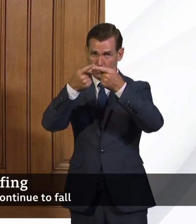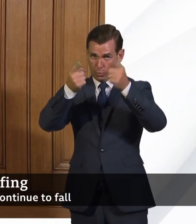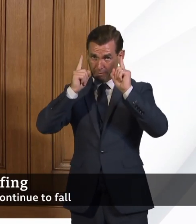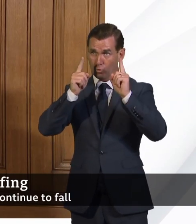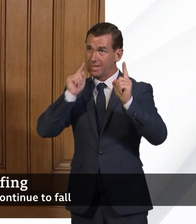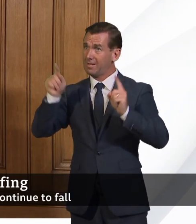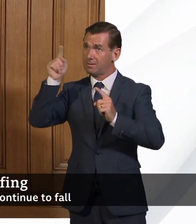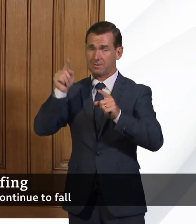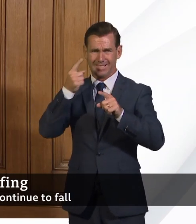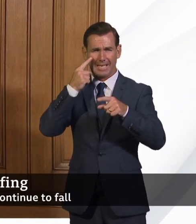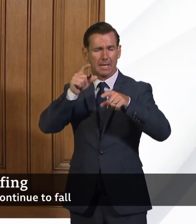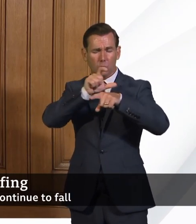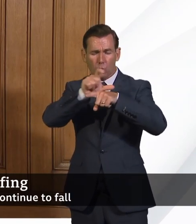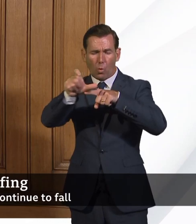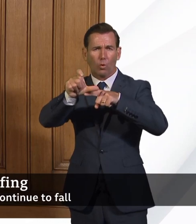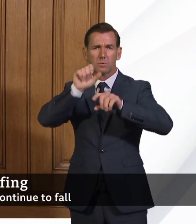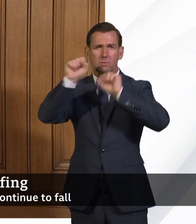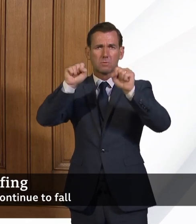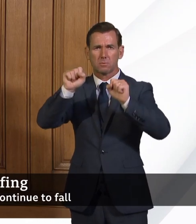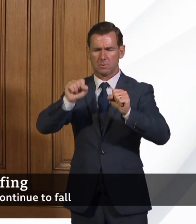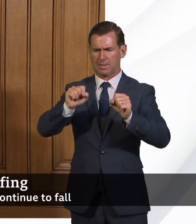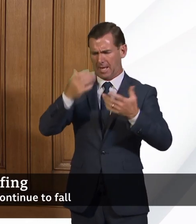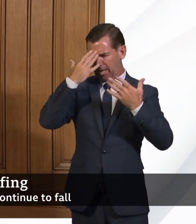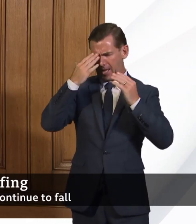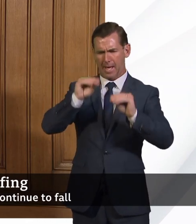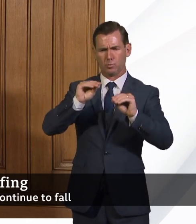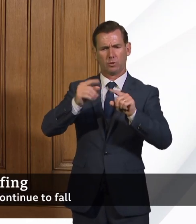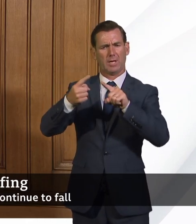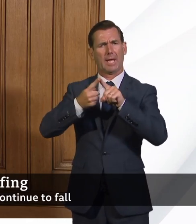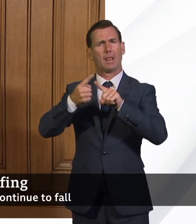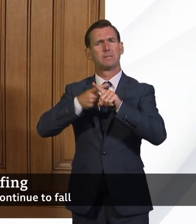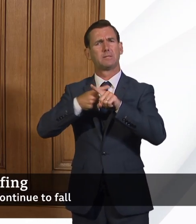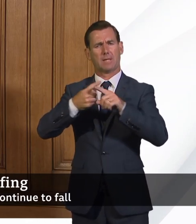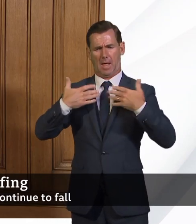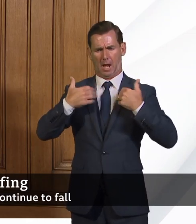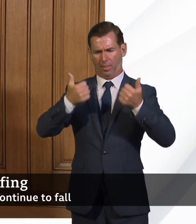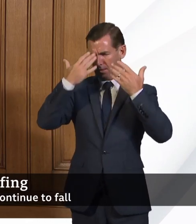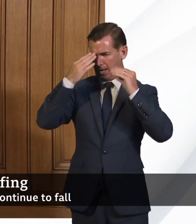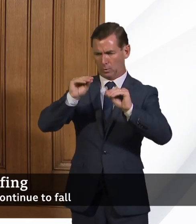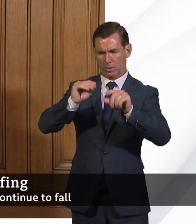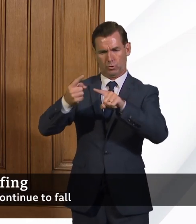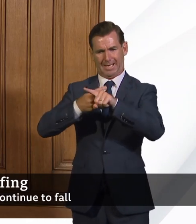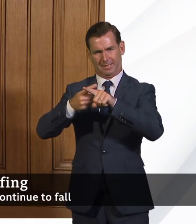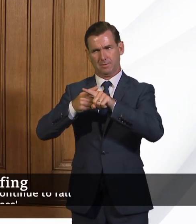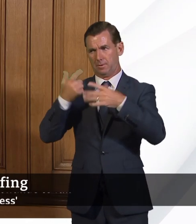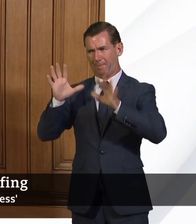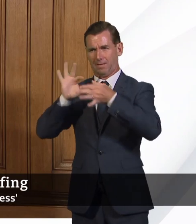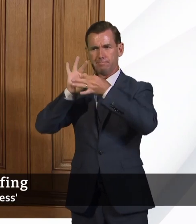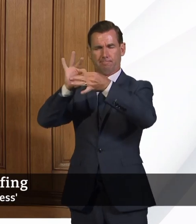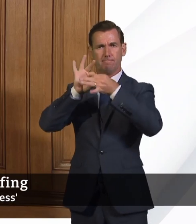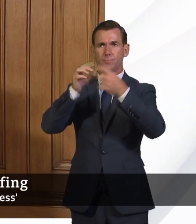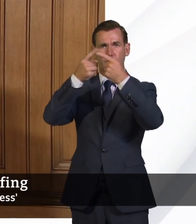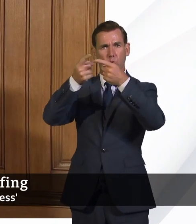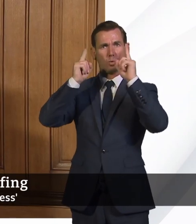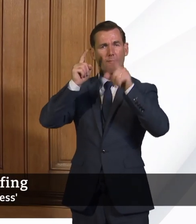individual courses. And I know Health Education England, who have responsibilities in this area, working very closely with the providers who provide